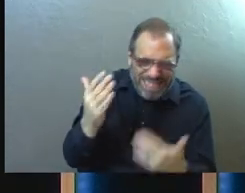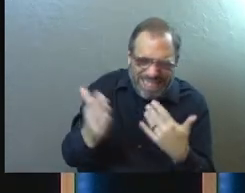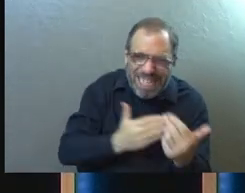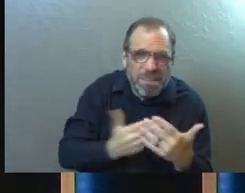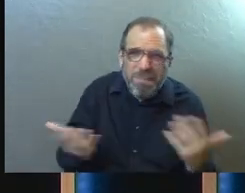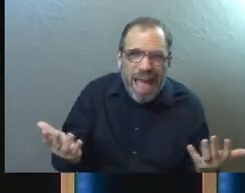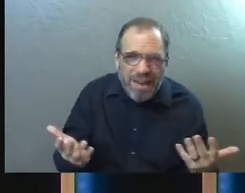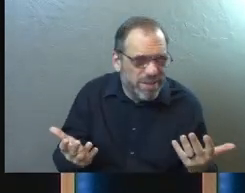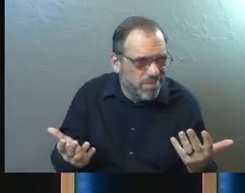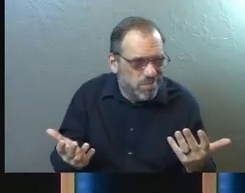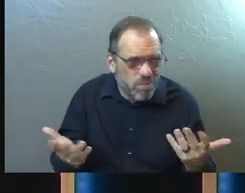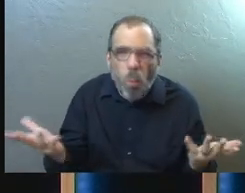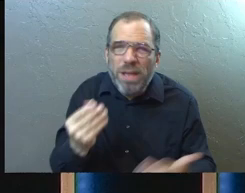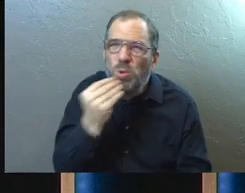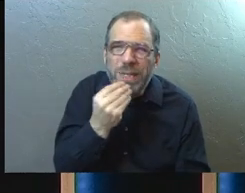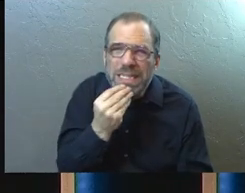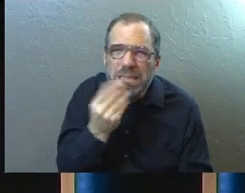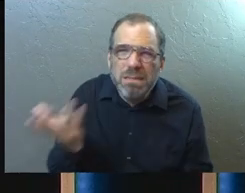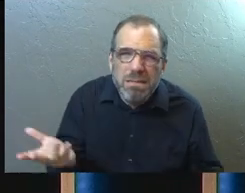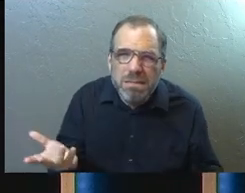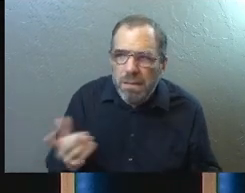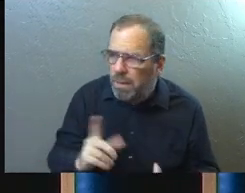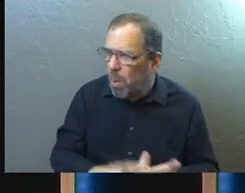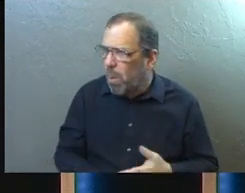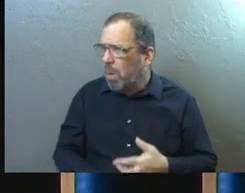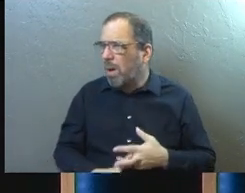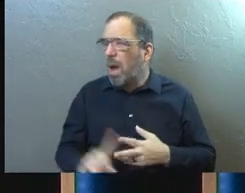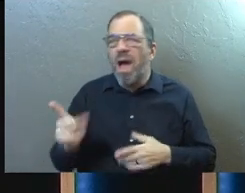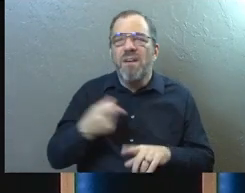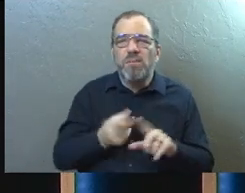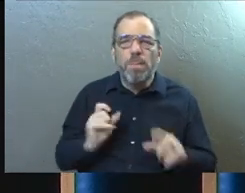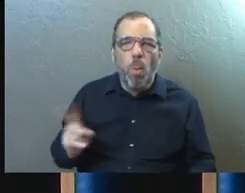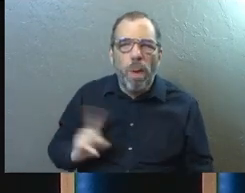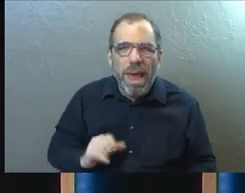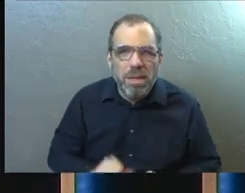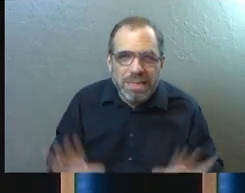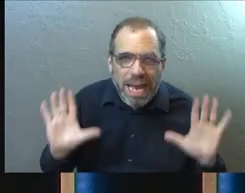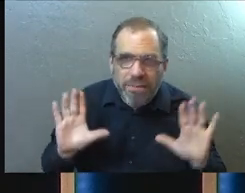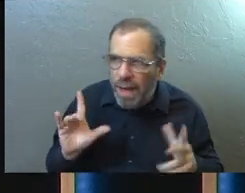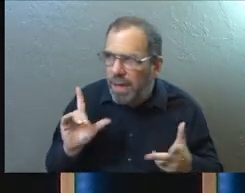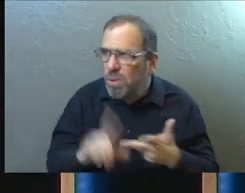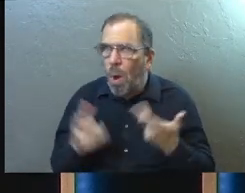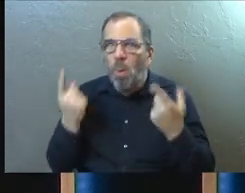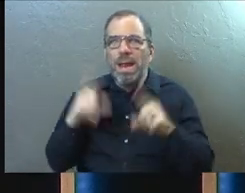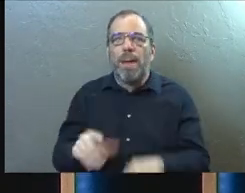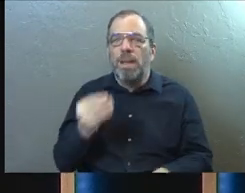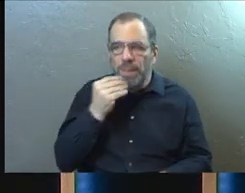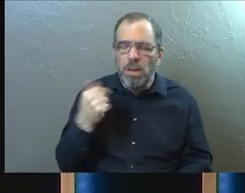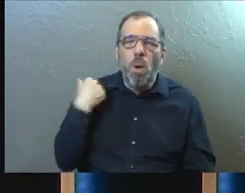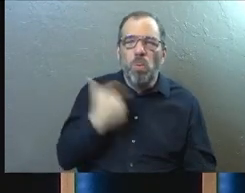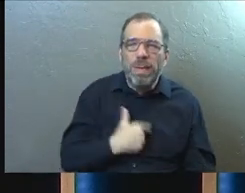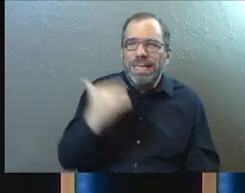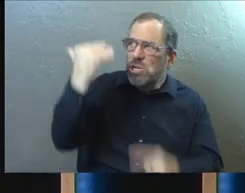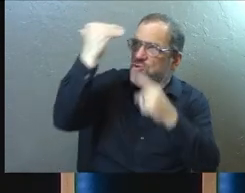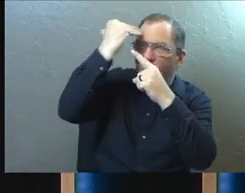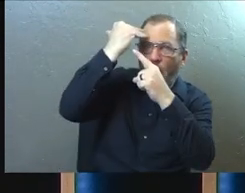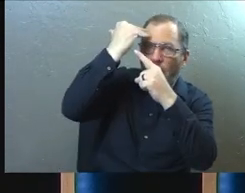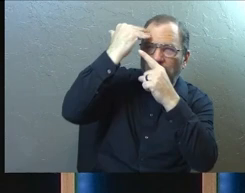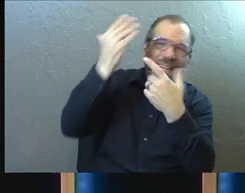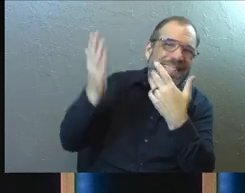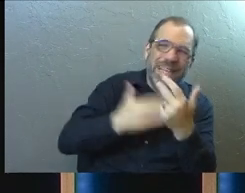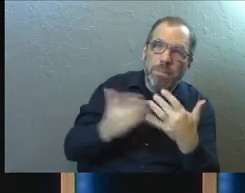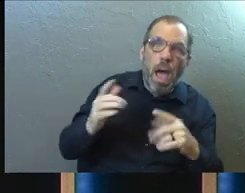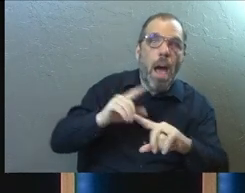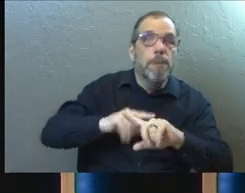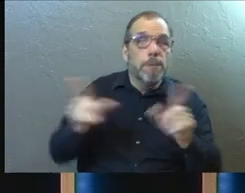what you eat. It doesn't matter where the meat was sacrificed or what happened to the meat. We know that. It doesn't